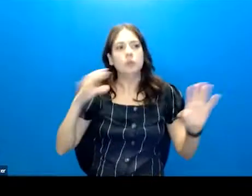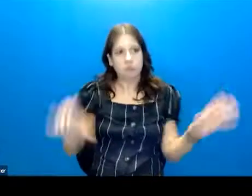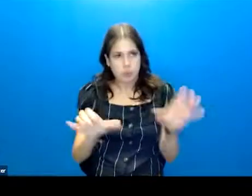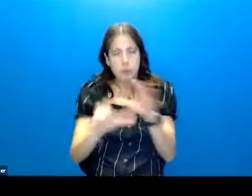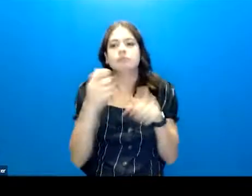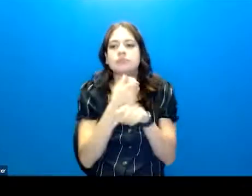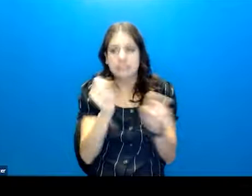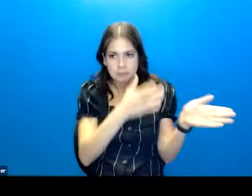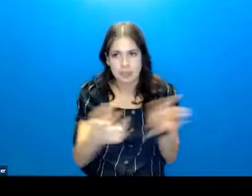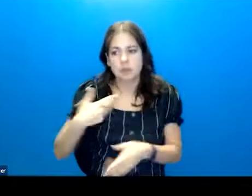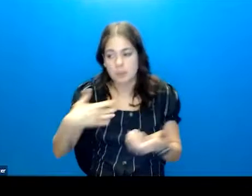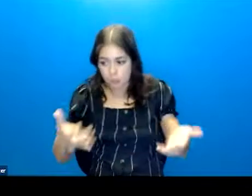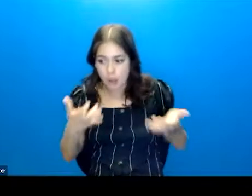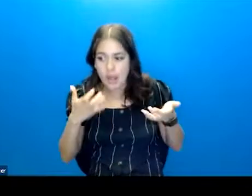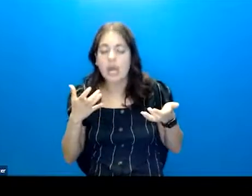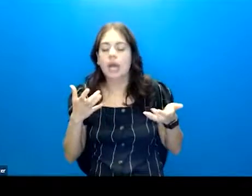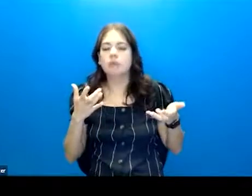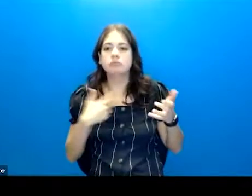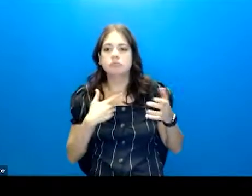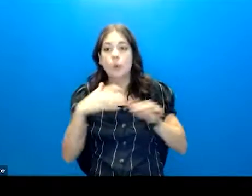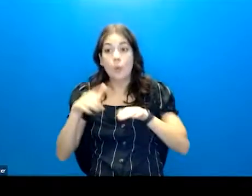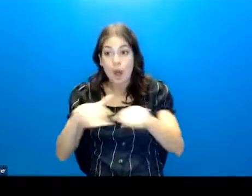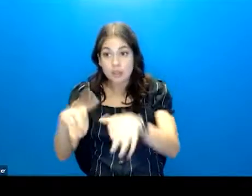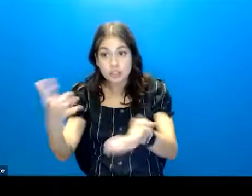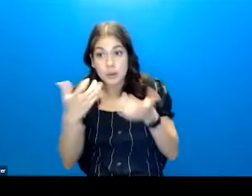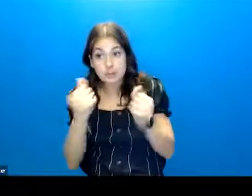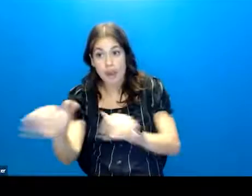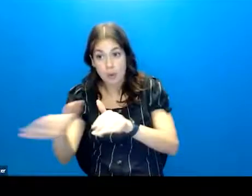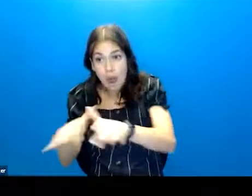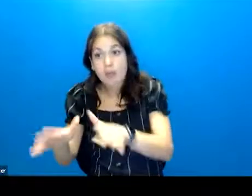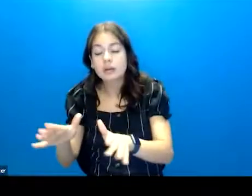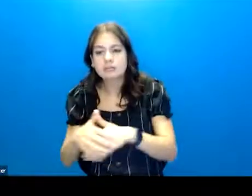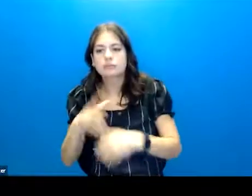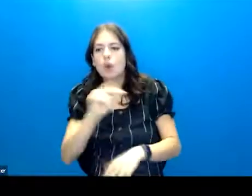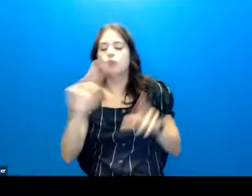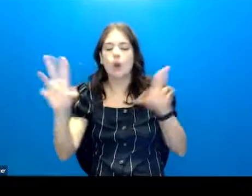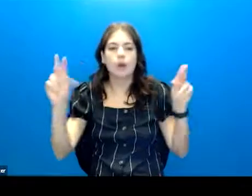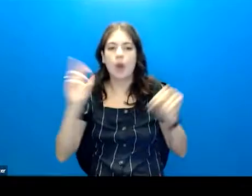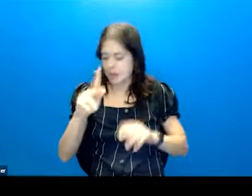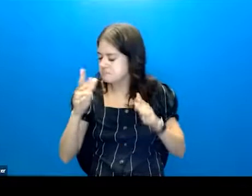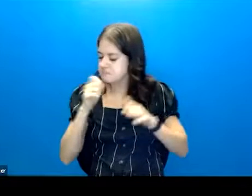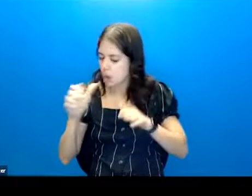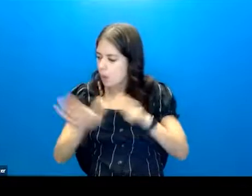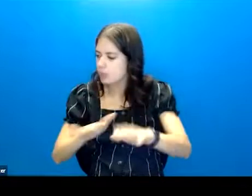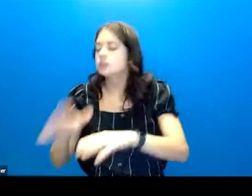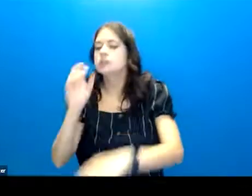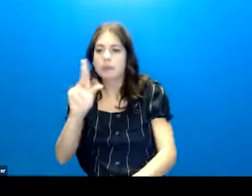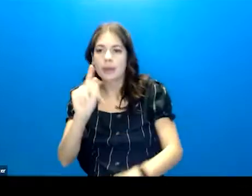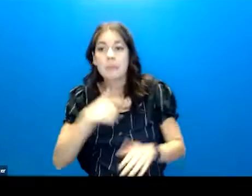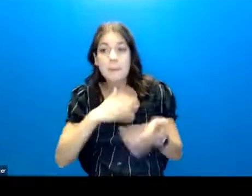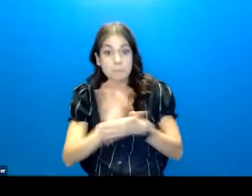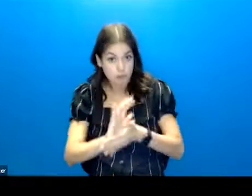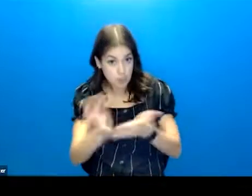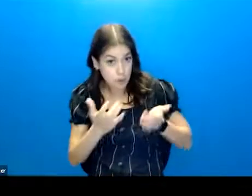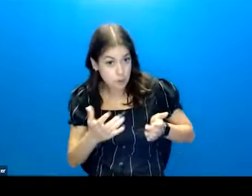you know, do we, do we want to, uh, how about a walk? Did you want to try a walk? You can point. Nope. Nope. Okay. Not a walk, uh, movie.